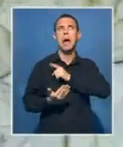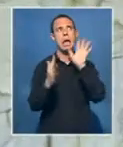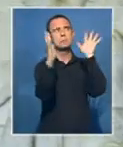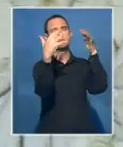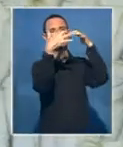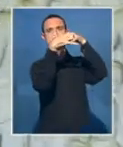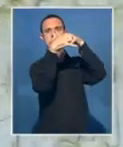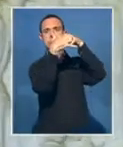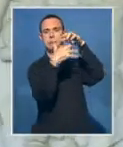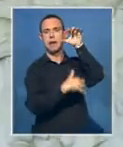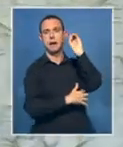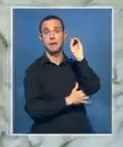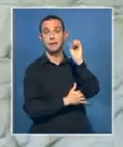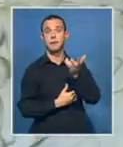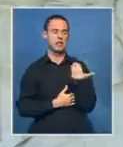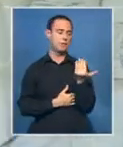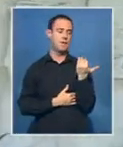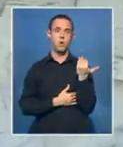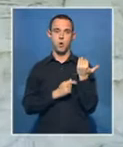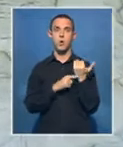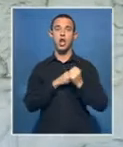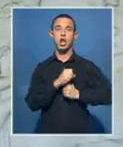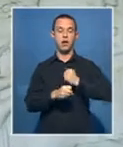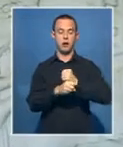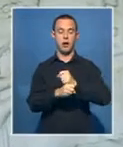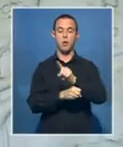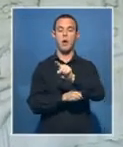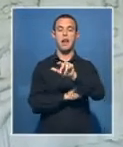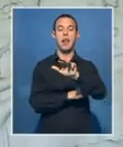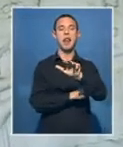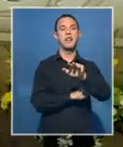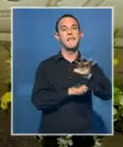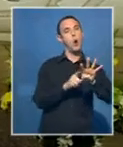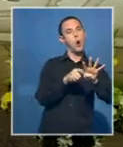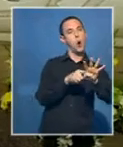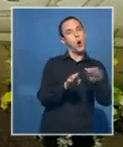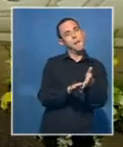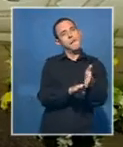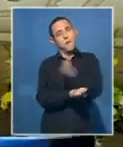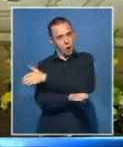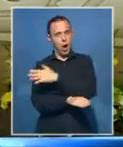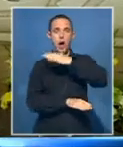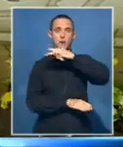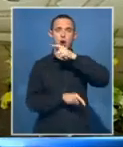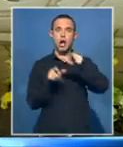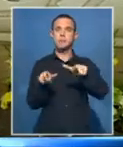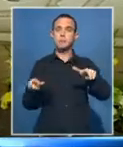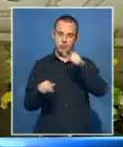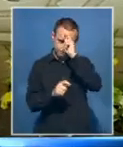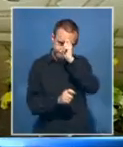-94, the Battle of Blood River was commemorated as the day of the vow. So for us it's very important.